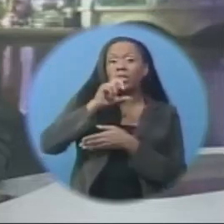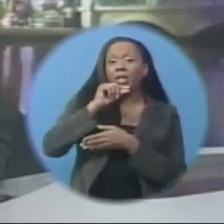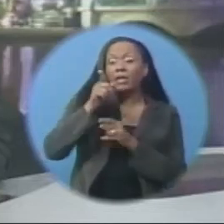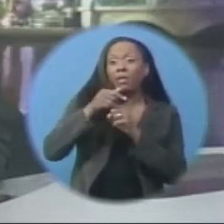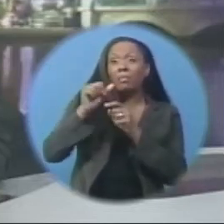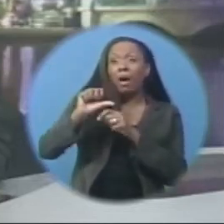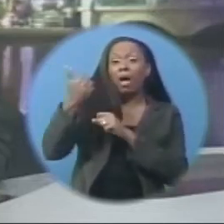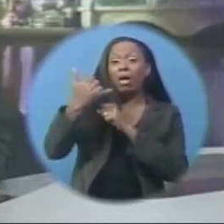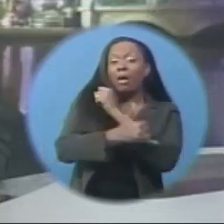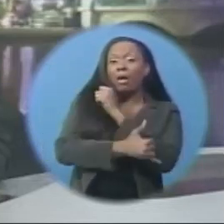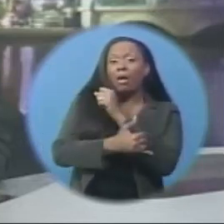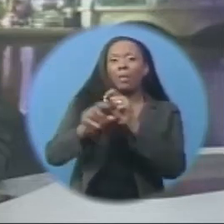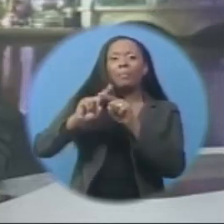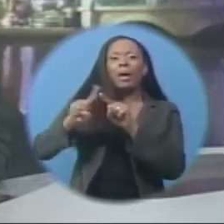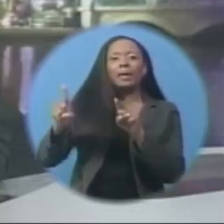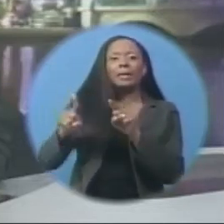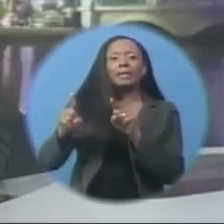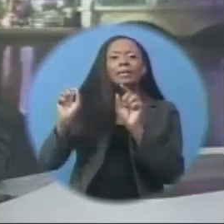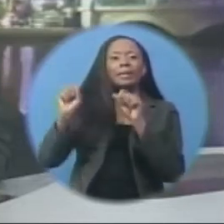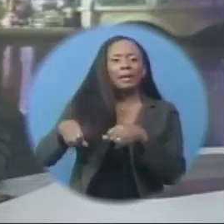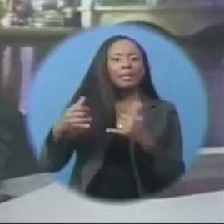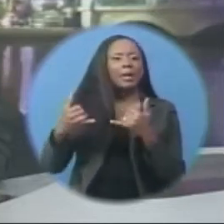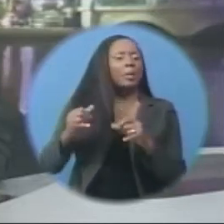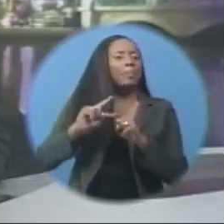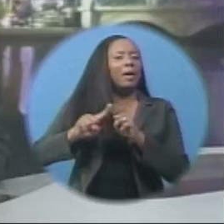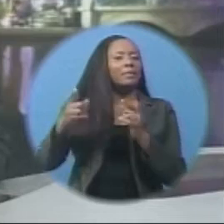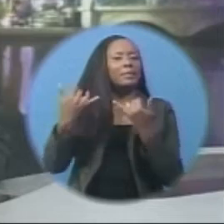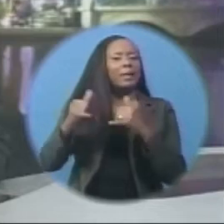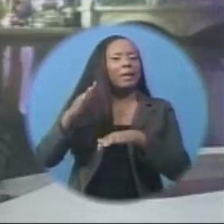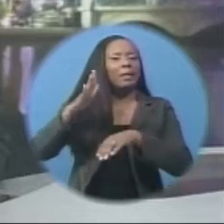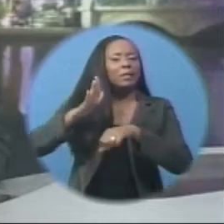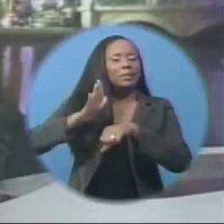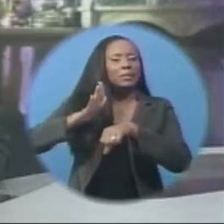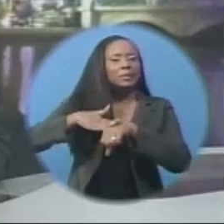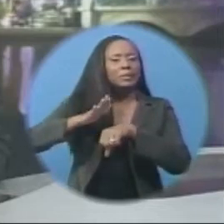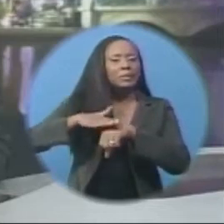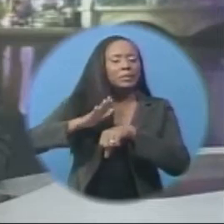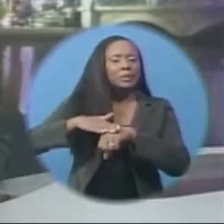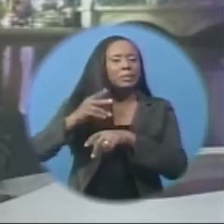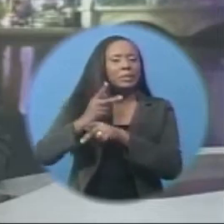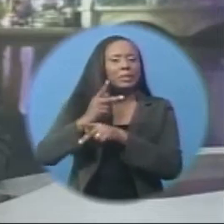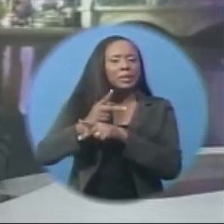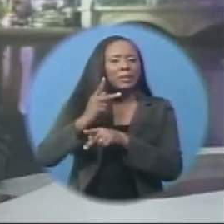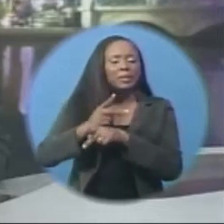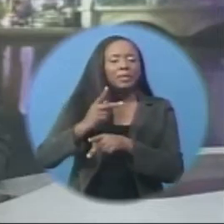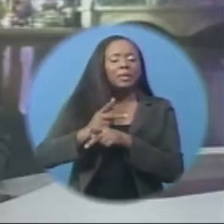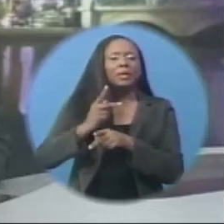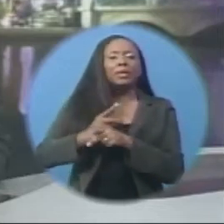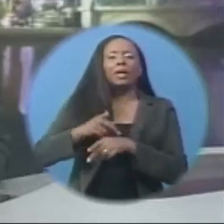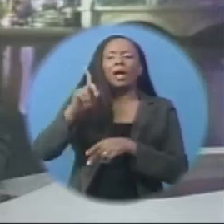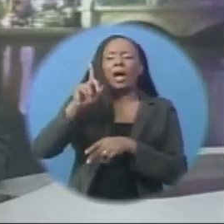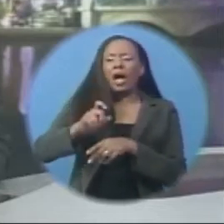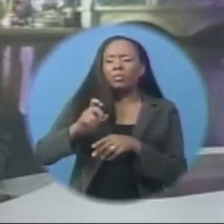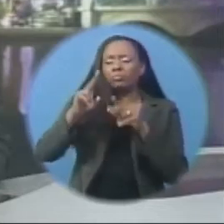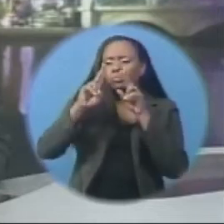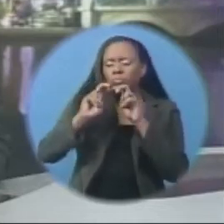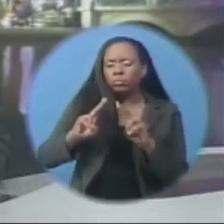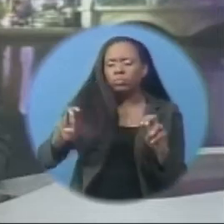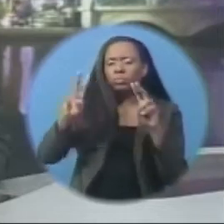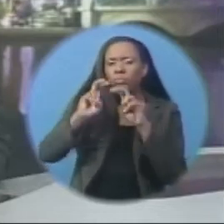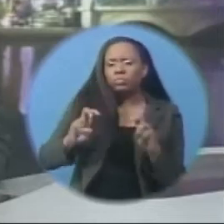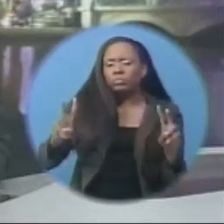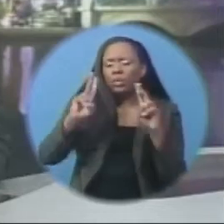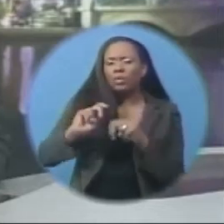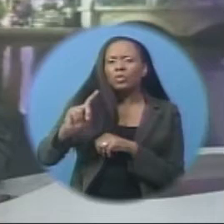Society is cautioning the Barbados Agricultural Development and Marketing Corporation about the reckless importation of chicken. Chief Executive